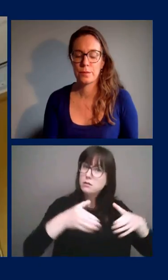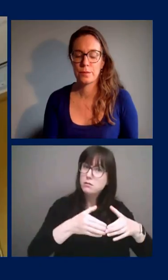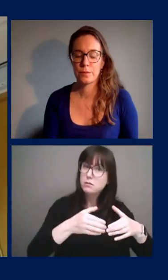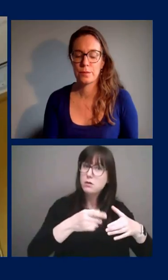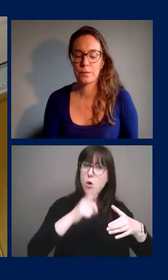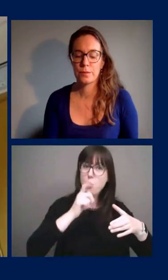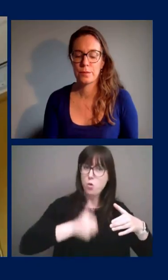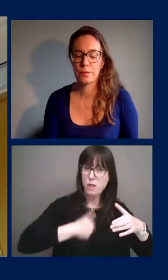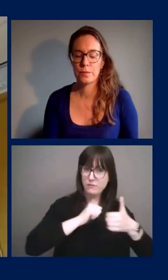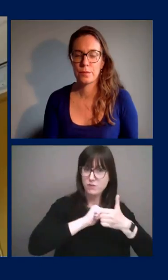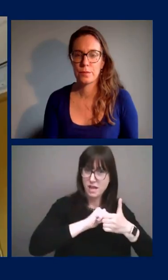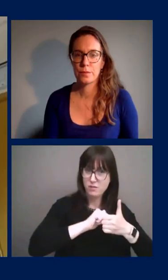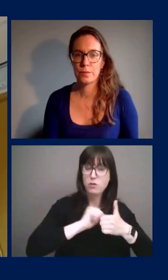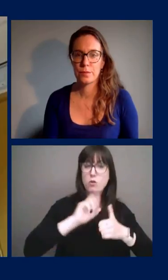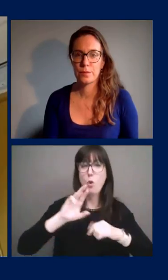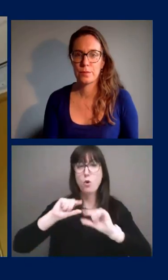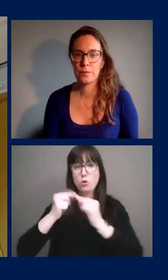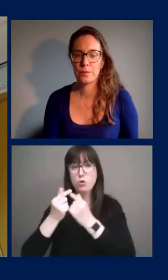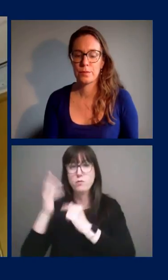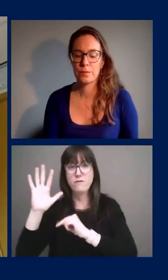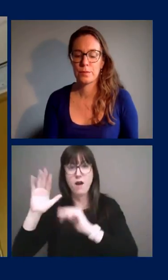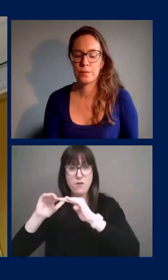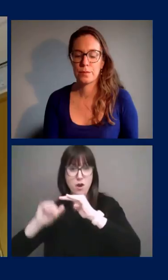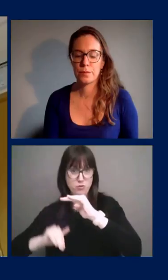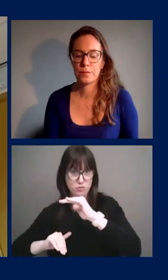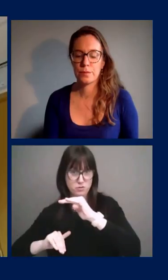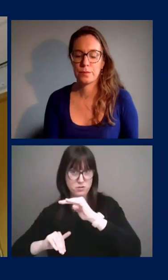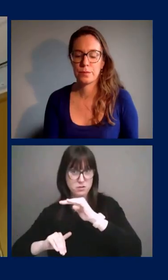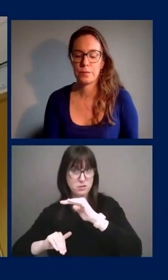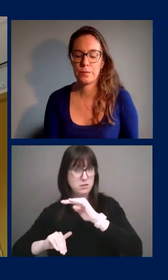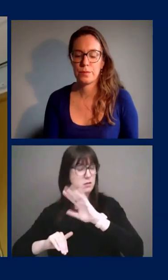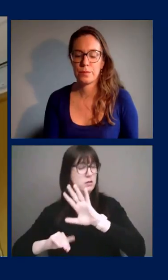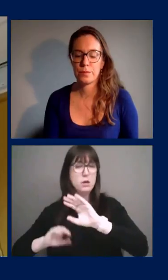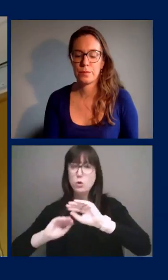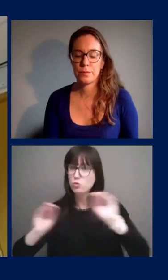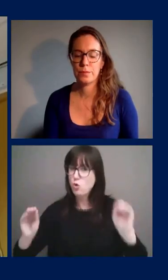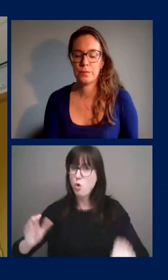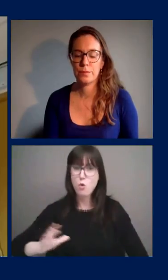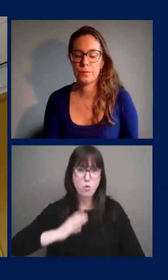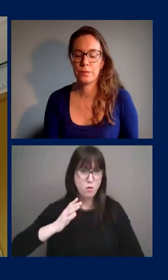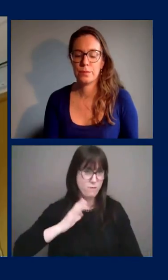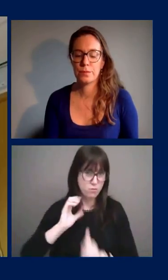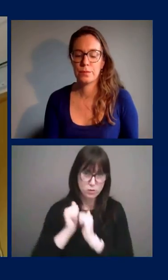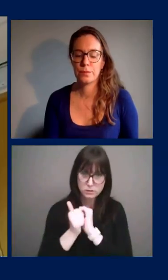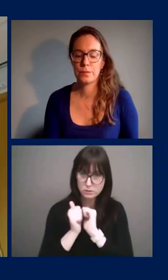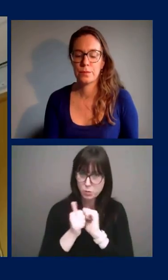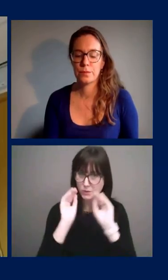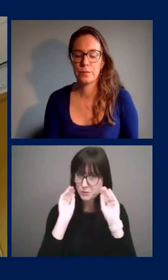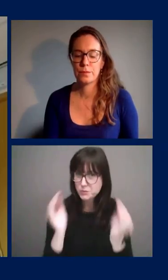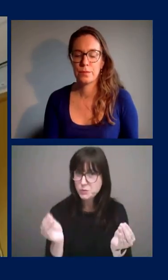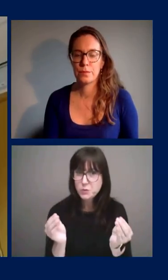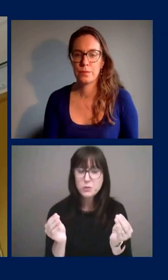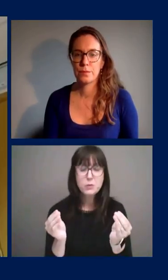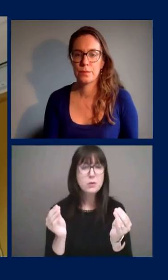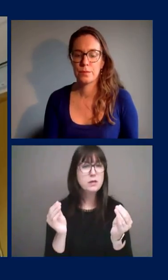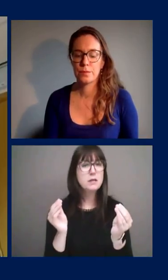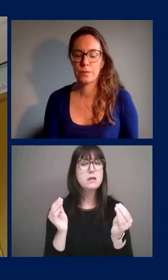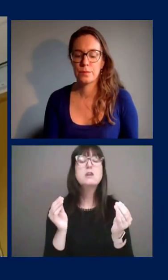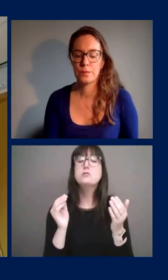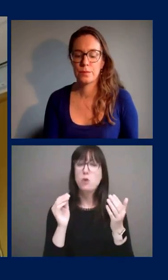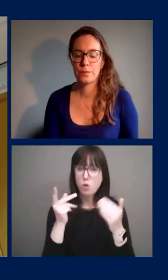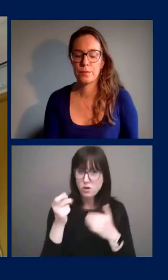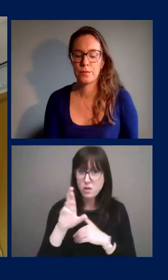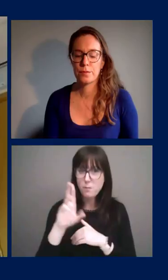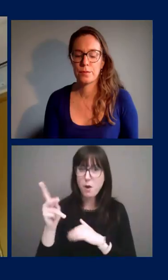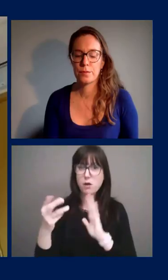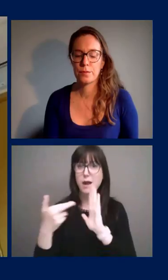in groups of five or less uh and there's to be no organized sports activities uh you know things like that so the park ambassadors